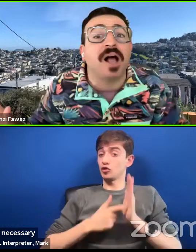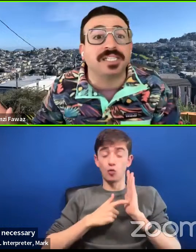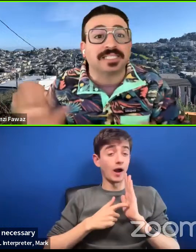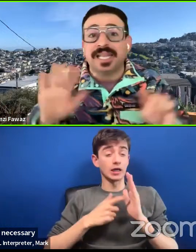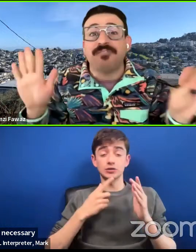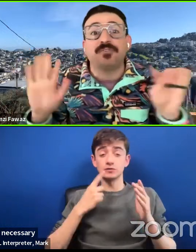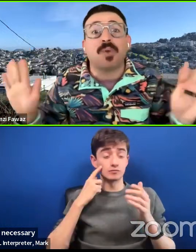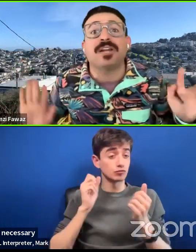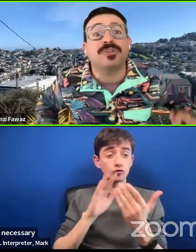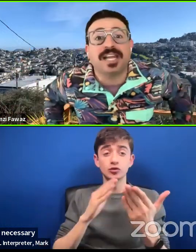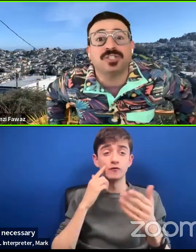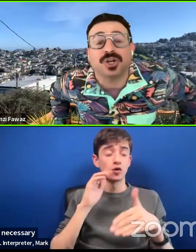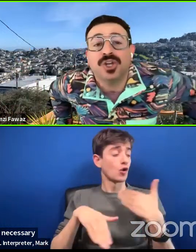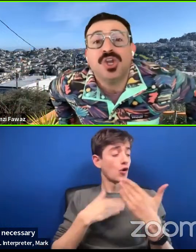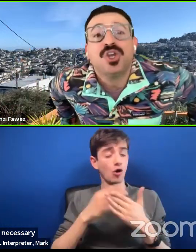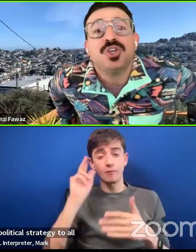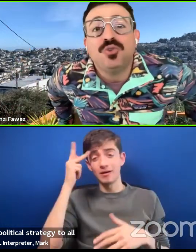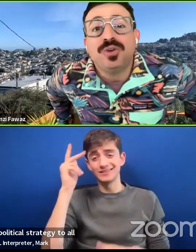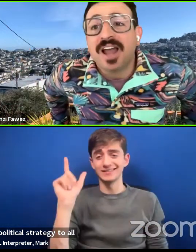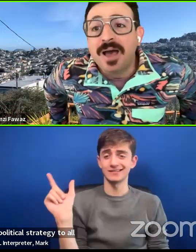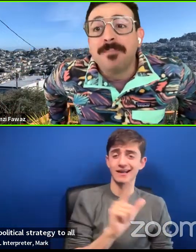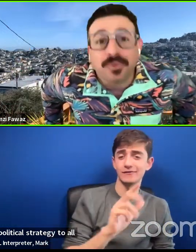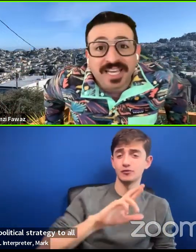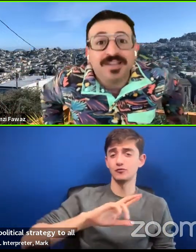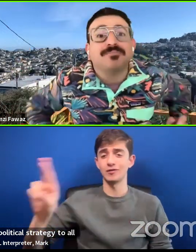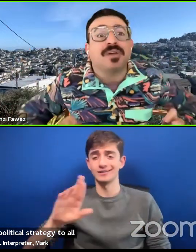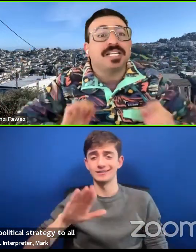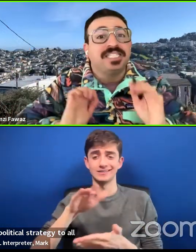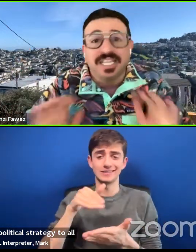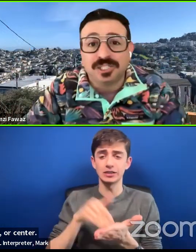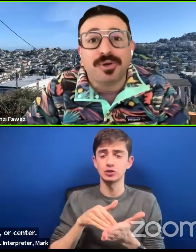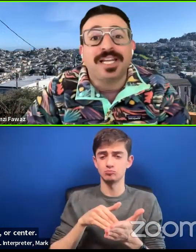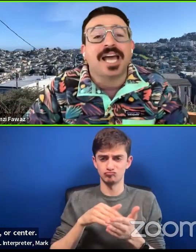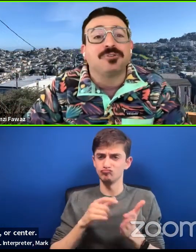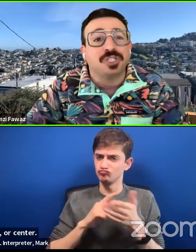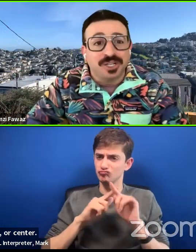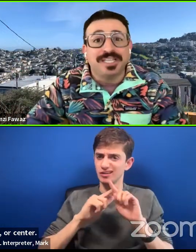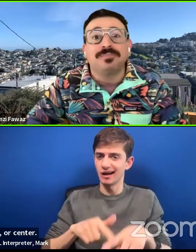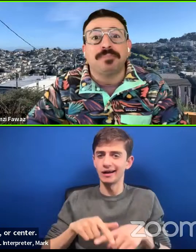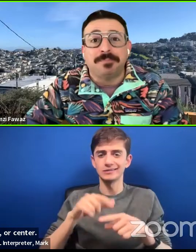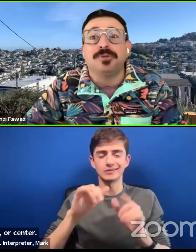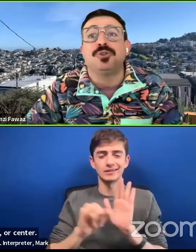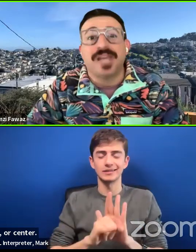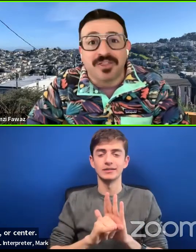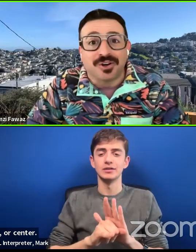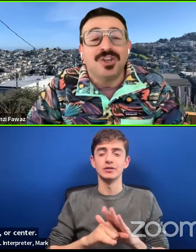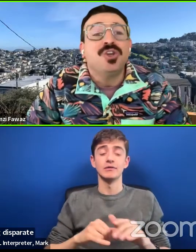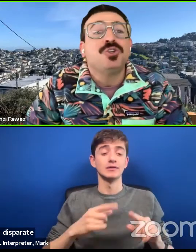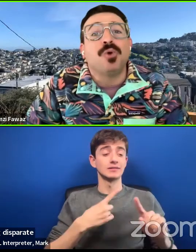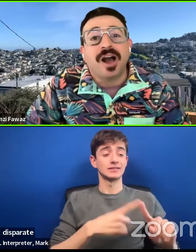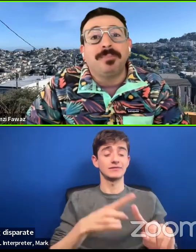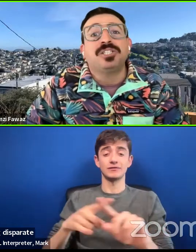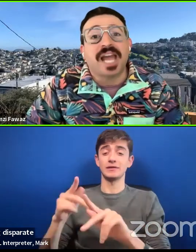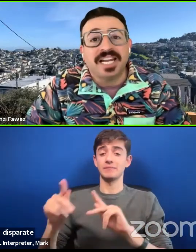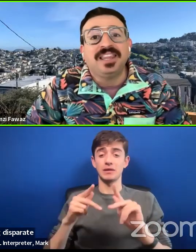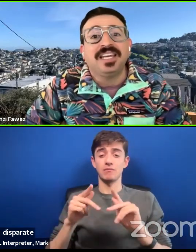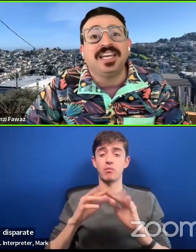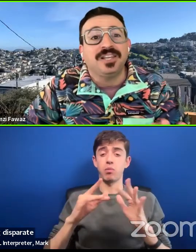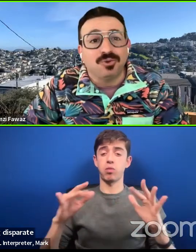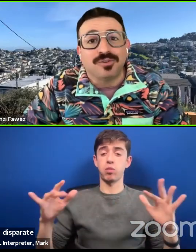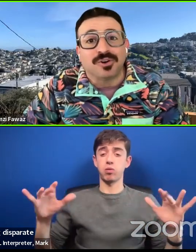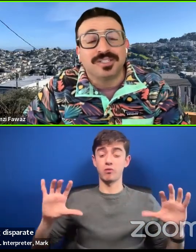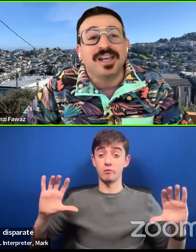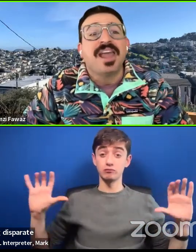all politics, left, right or center. You cannot bring disparate heterogeneous people together to accomplish